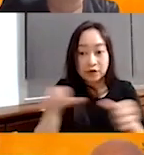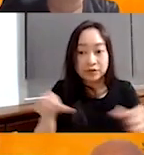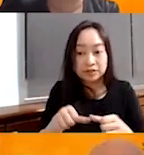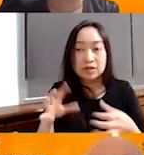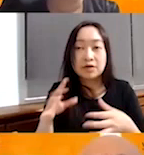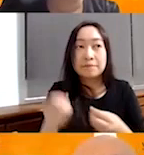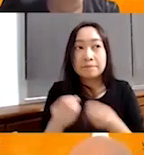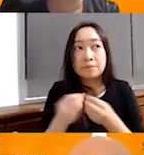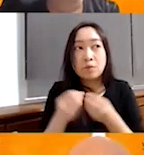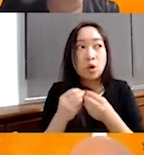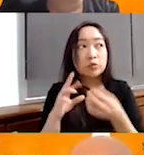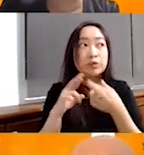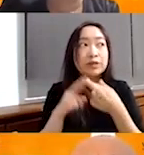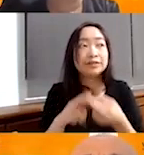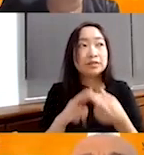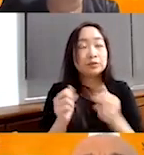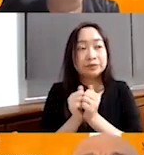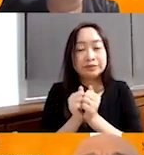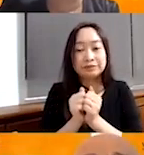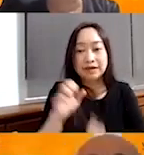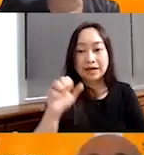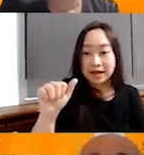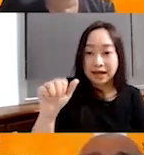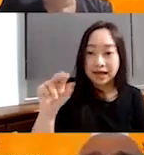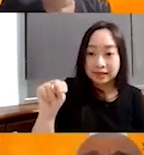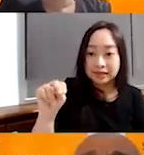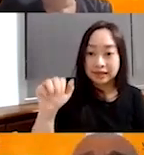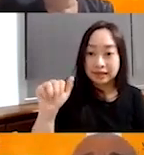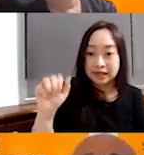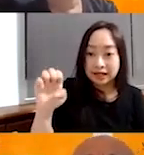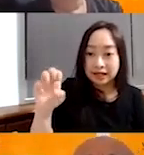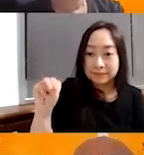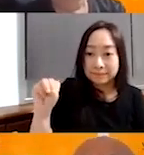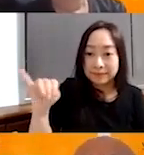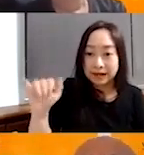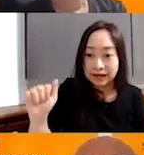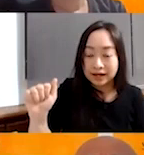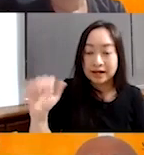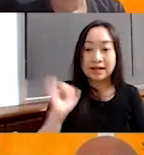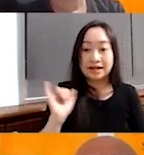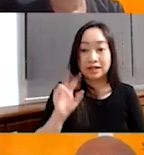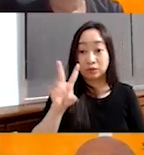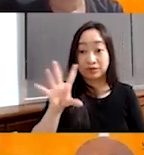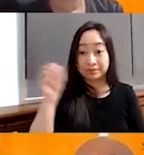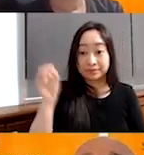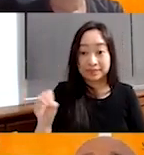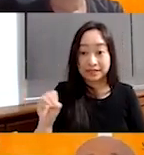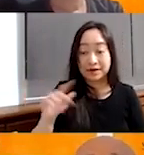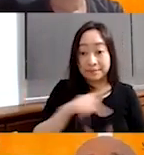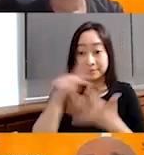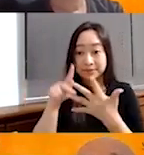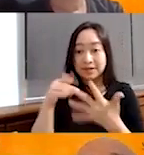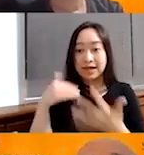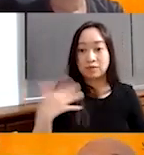with anemia. 25% of the population have